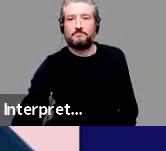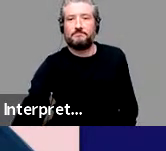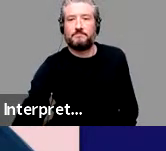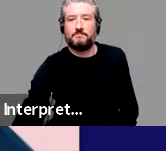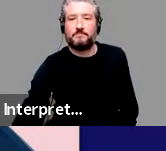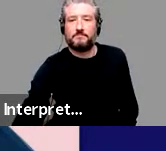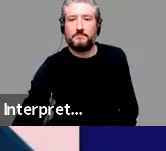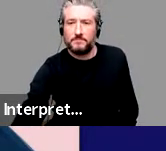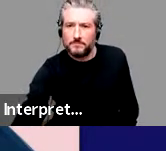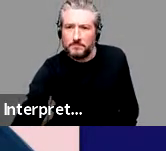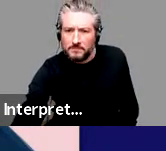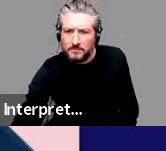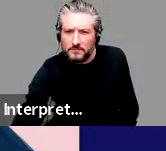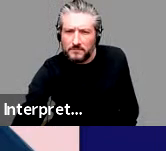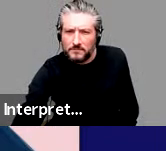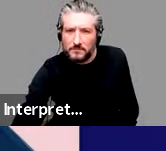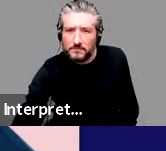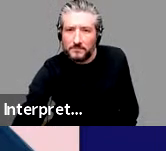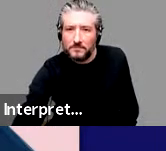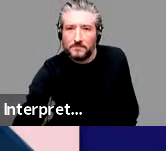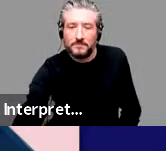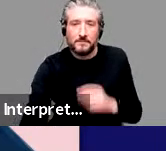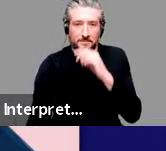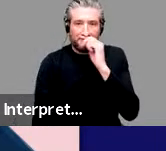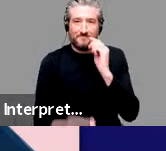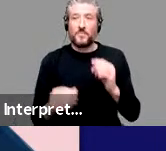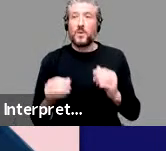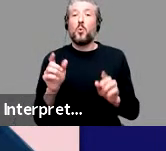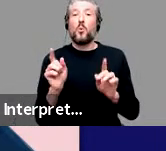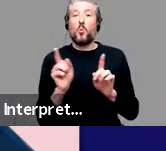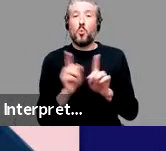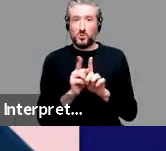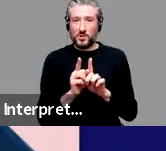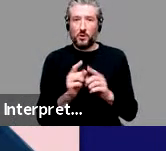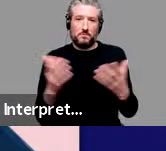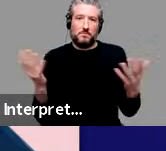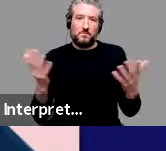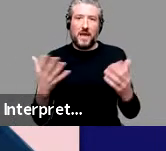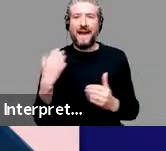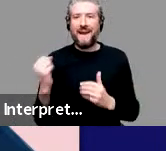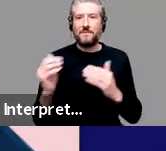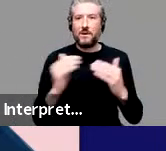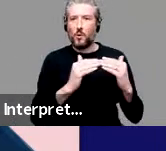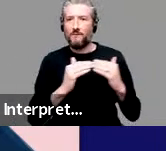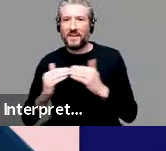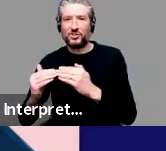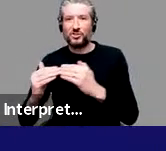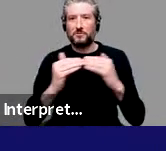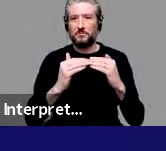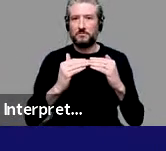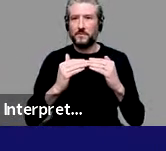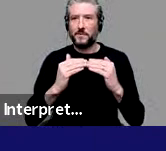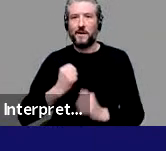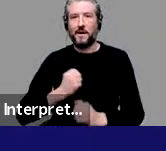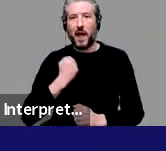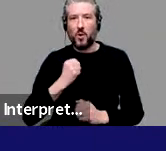and finally, we want to, um, conform to the conventions of the speech communities that we're part of. Um,